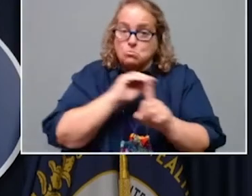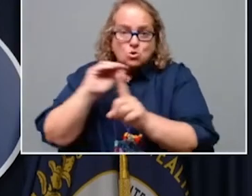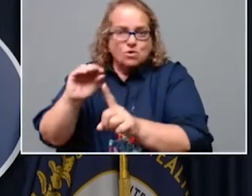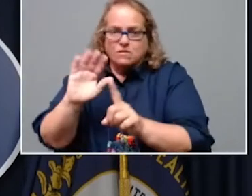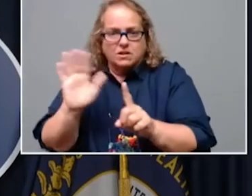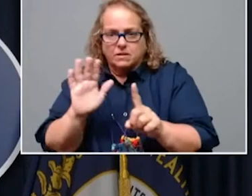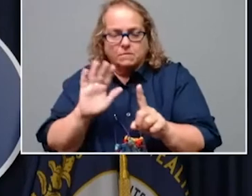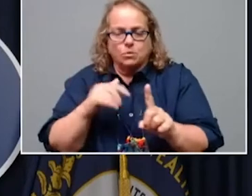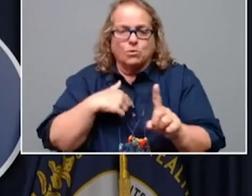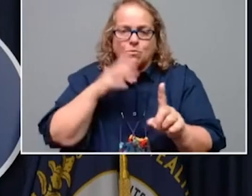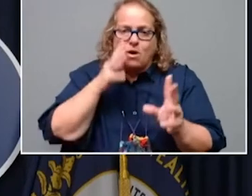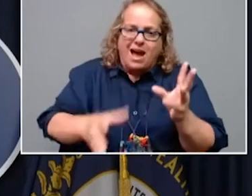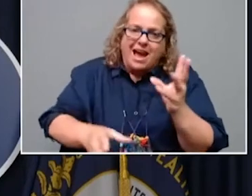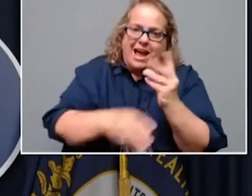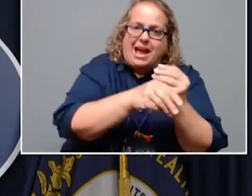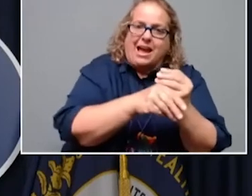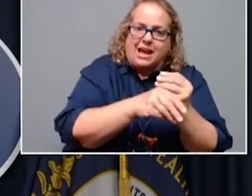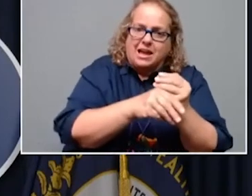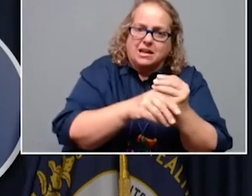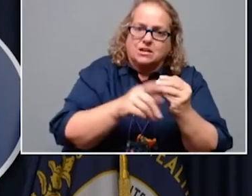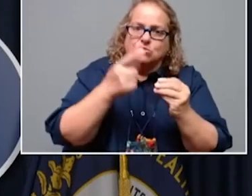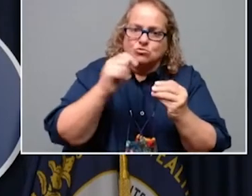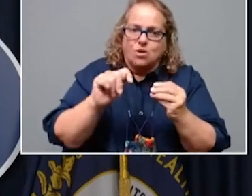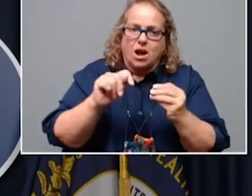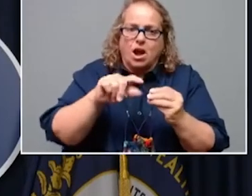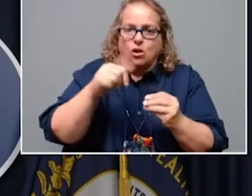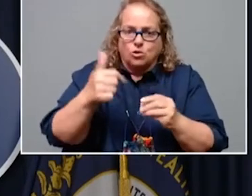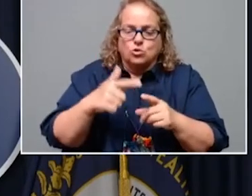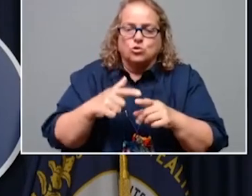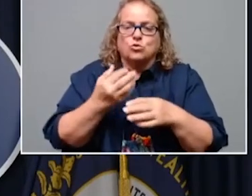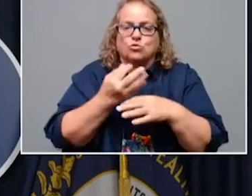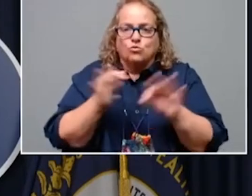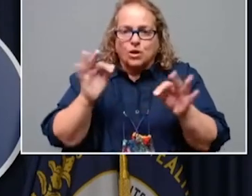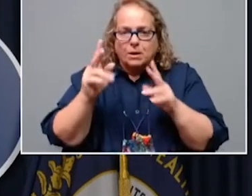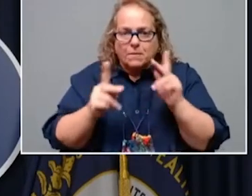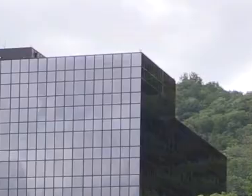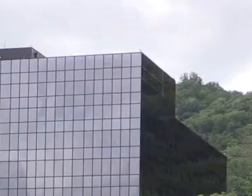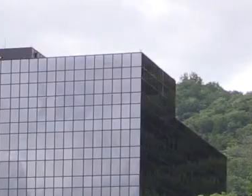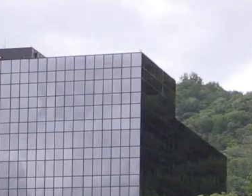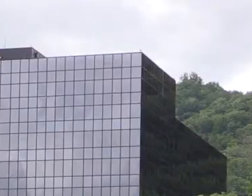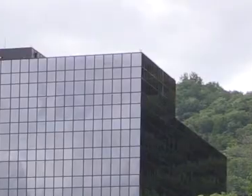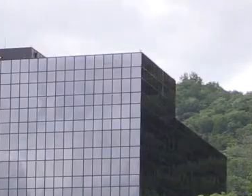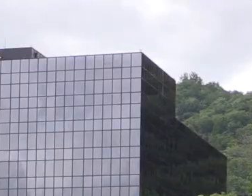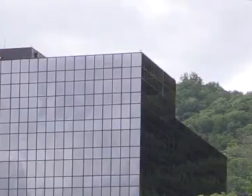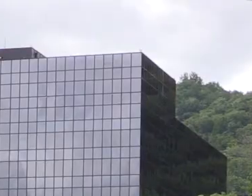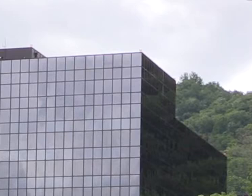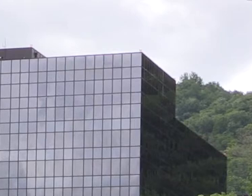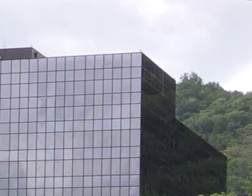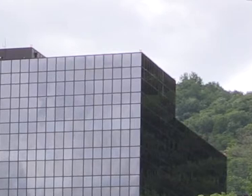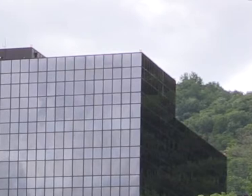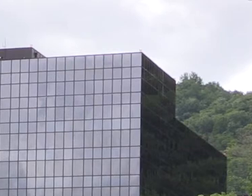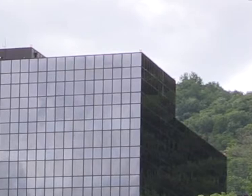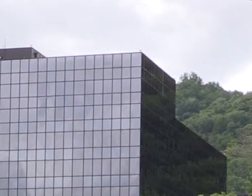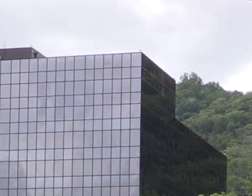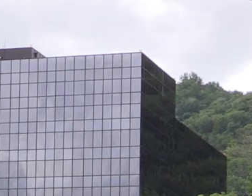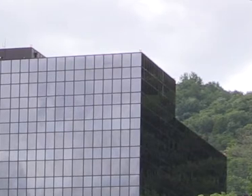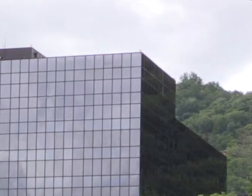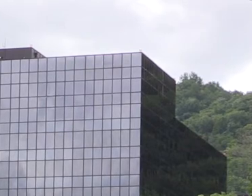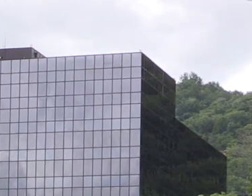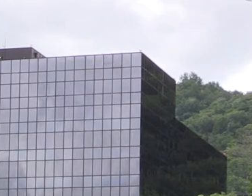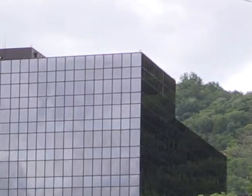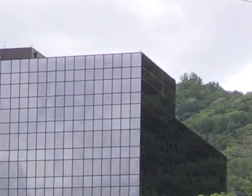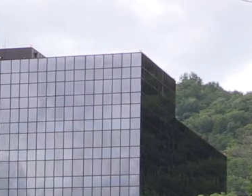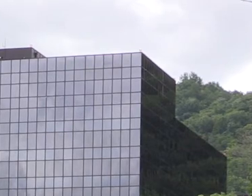other support throughout the hospital, freeing people up to provide more of those services. The governor noted that PMC is taking